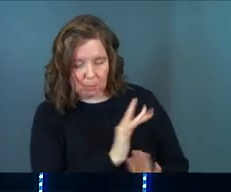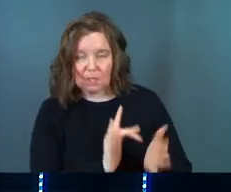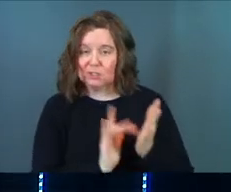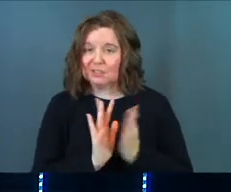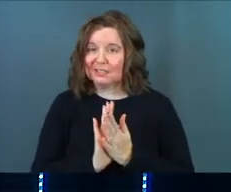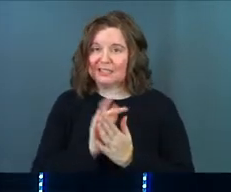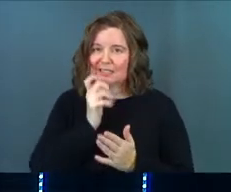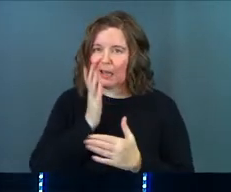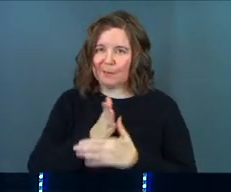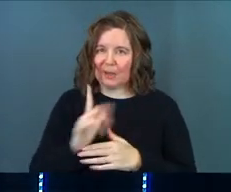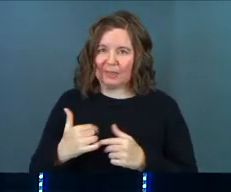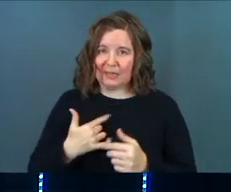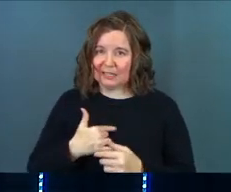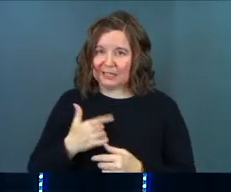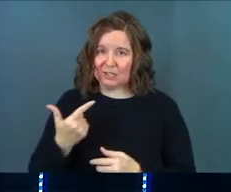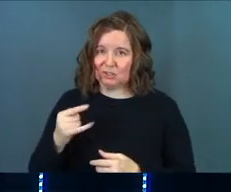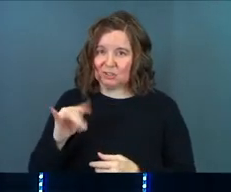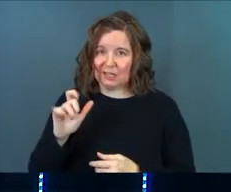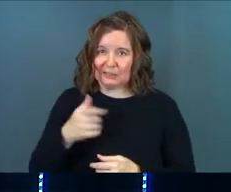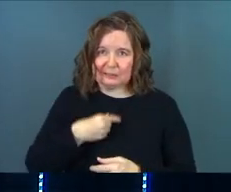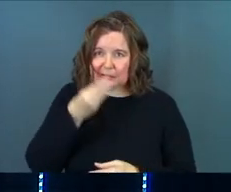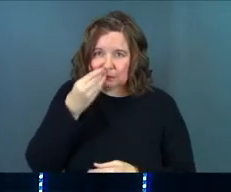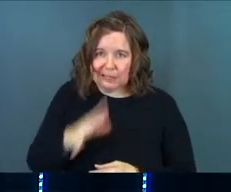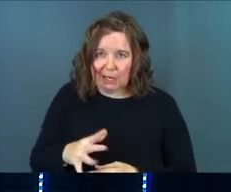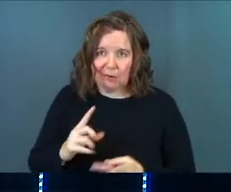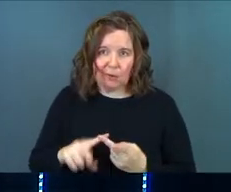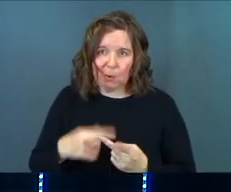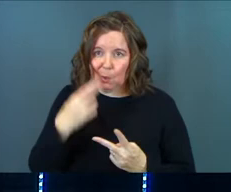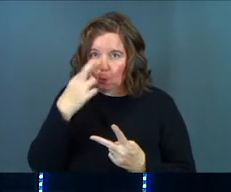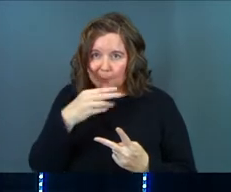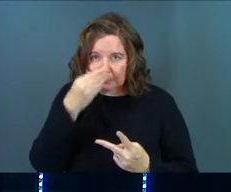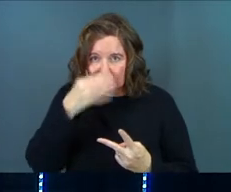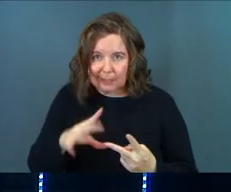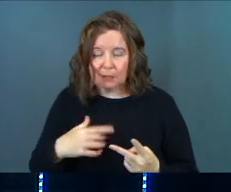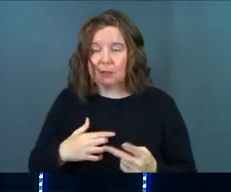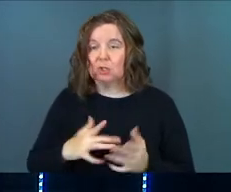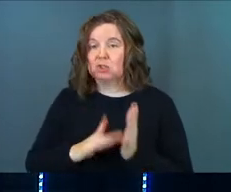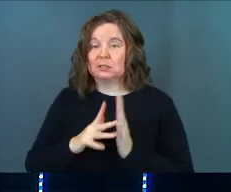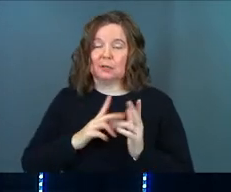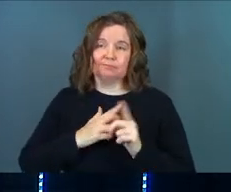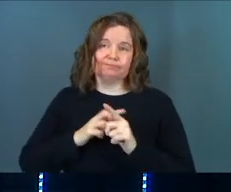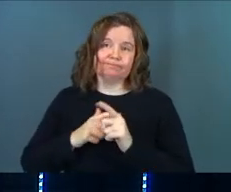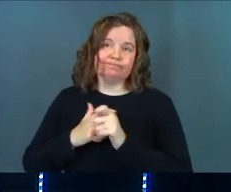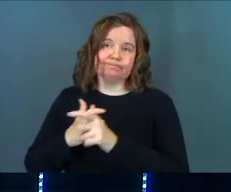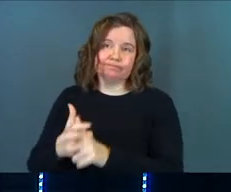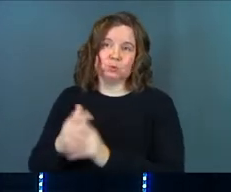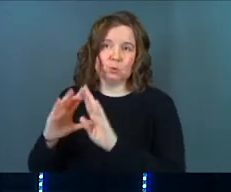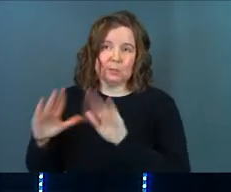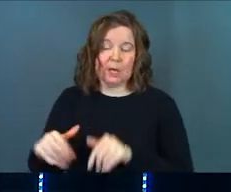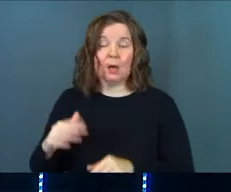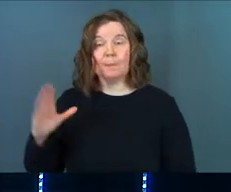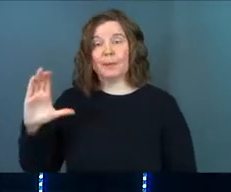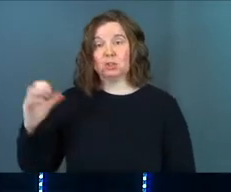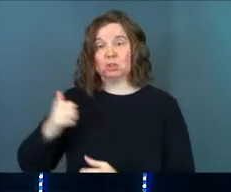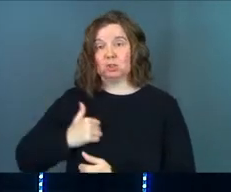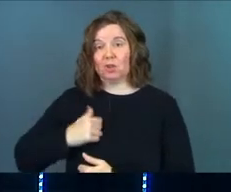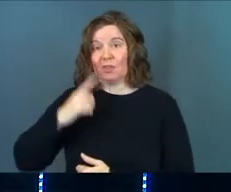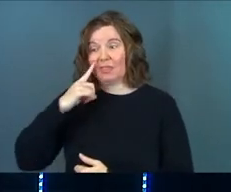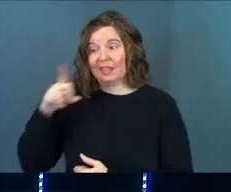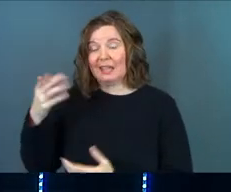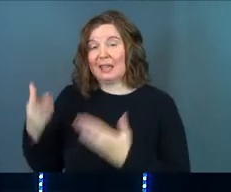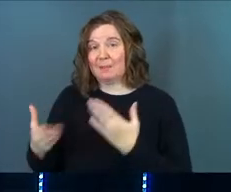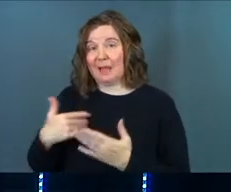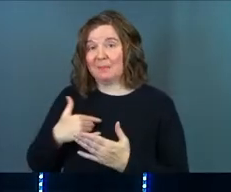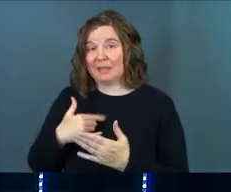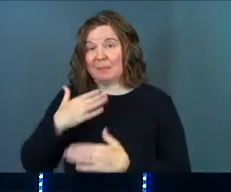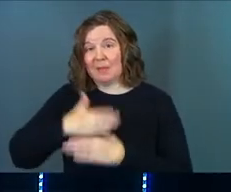Jesus isn't bothered by the fact that he's a Gentile or a Roman. Jesus is just rushing toward his house. But the centurion thinks he